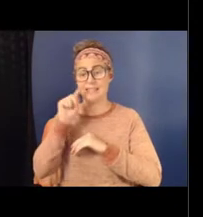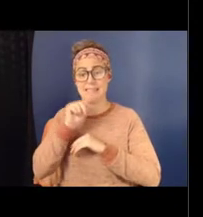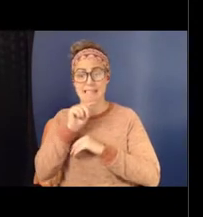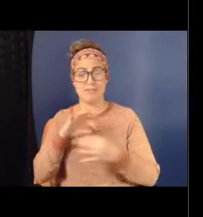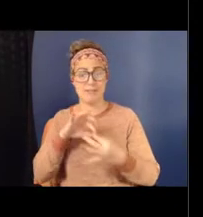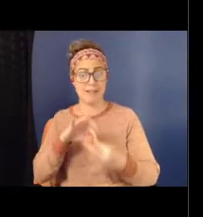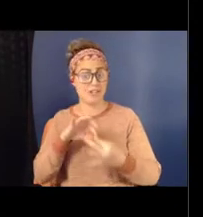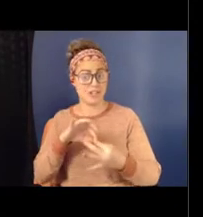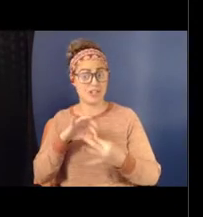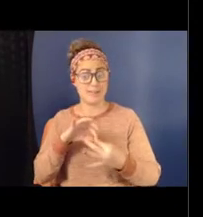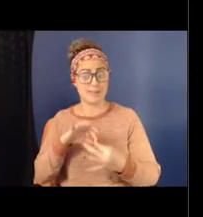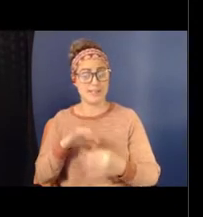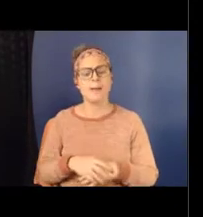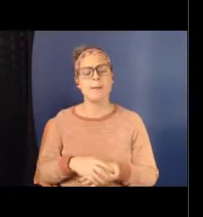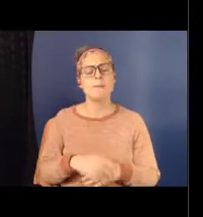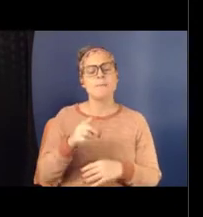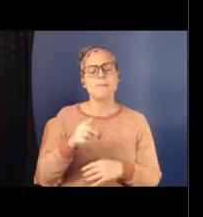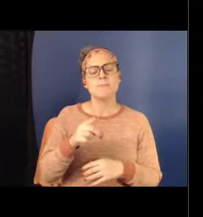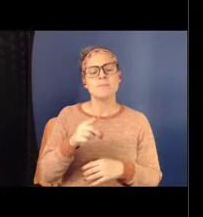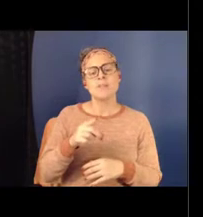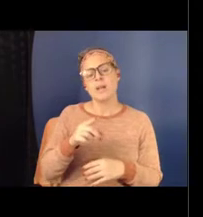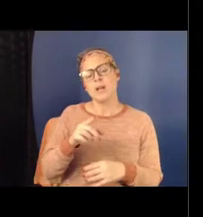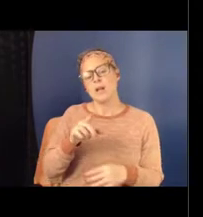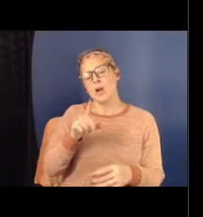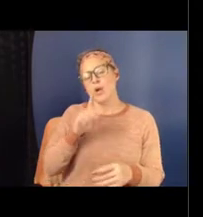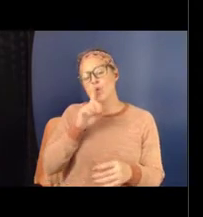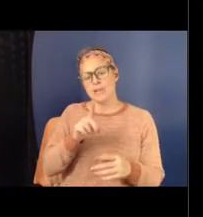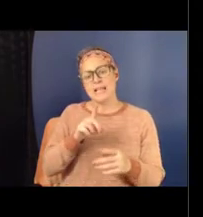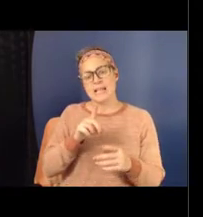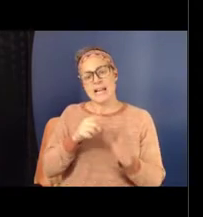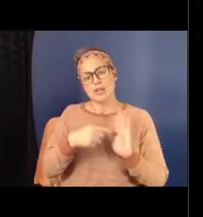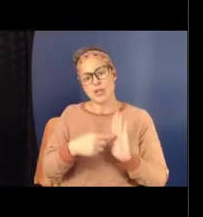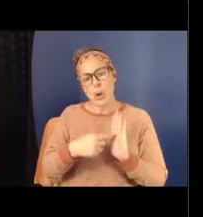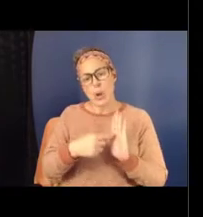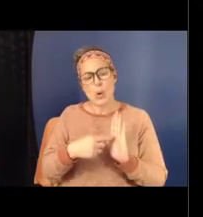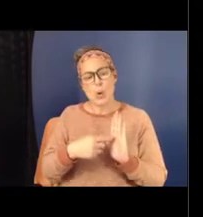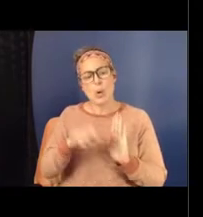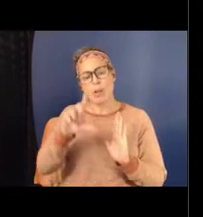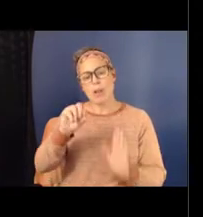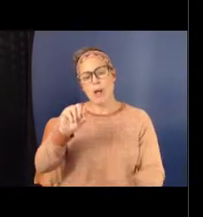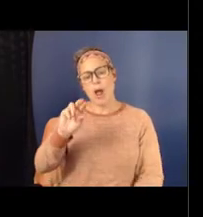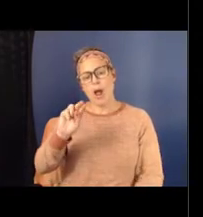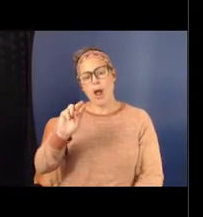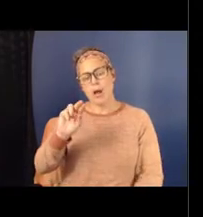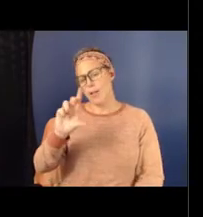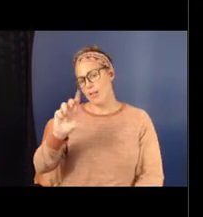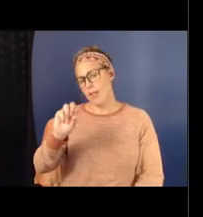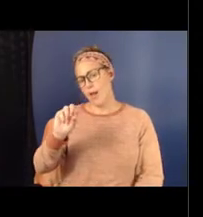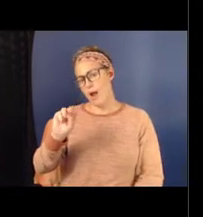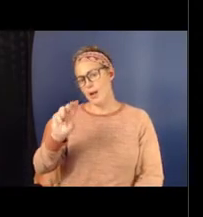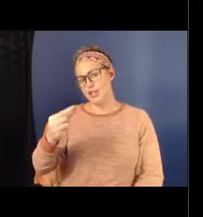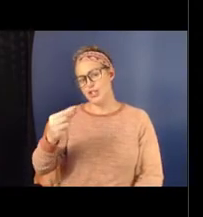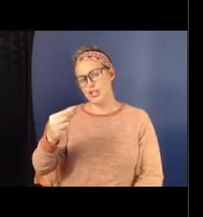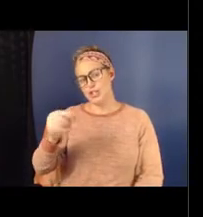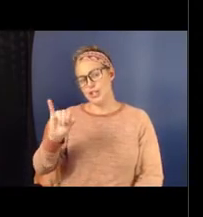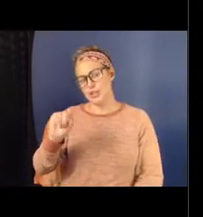So, I'm going to show you just very some take-home messages from our longitudinal study, where we tracked